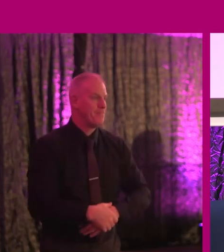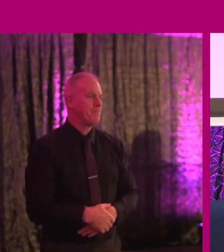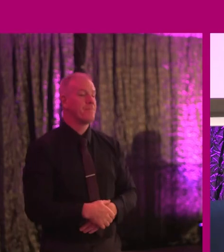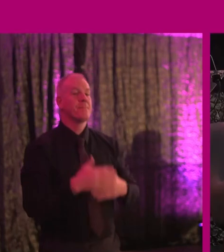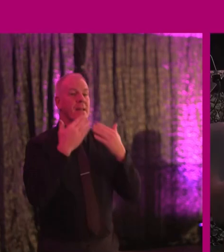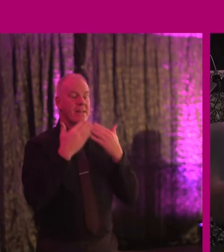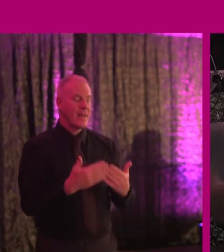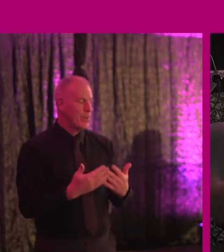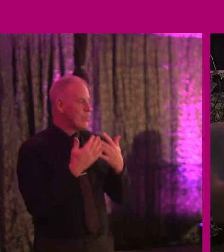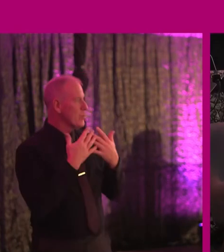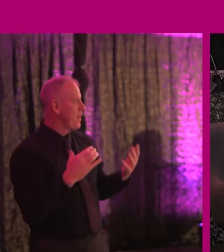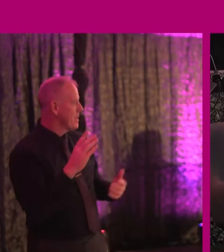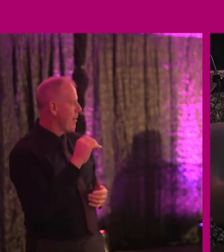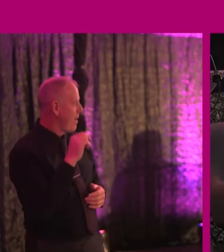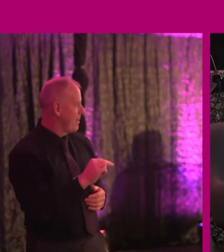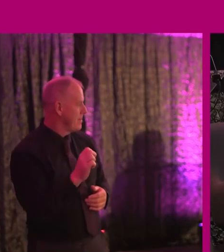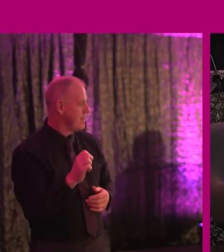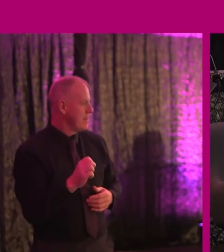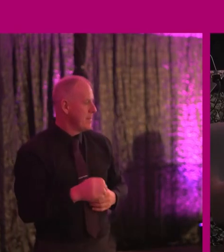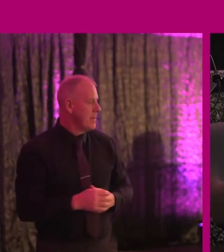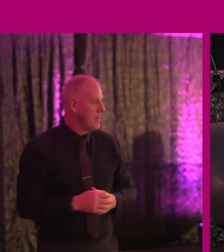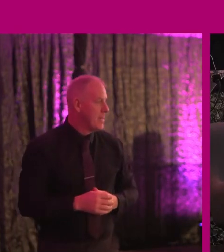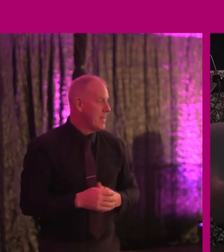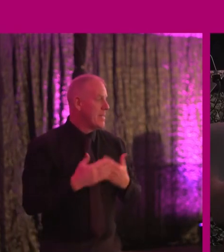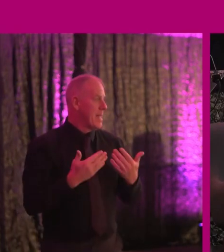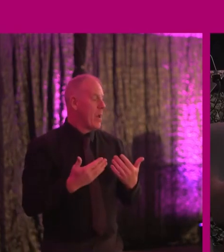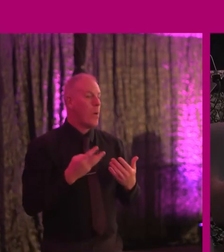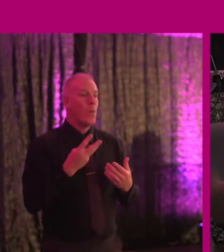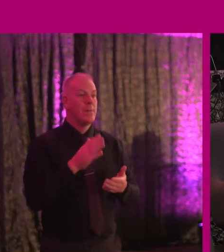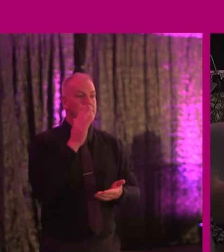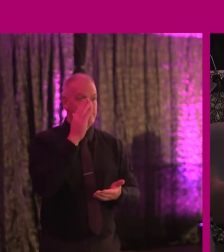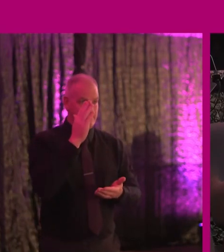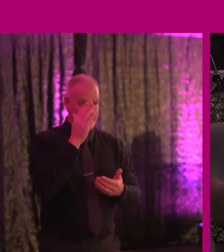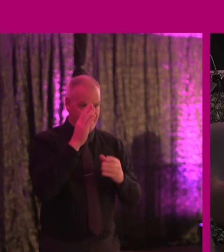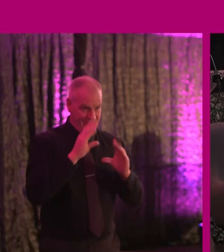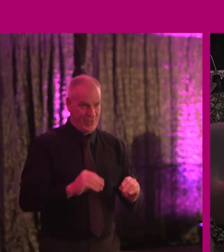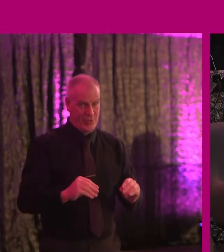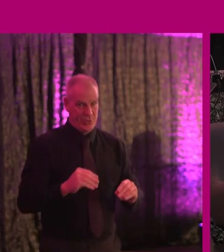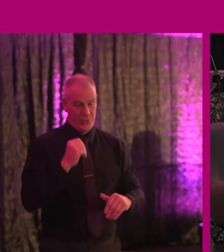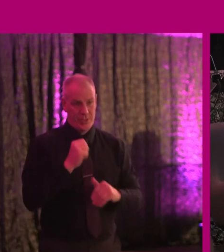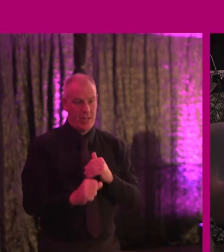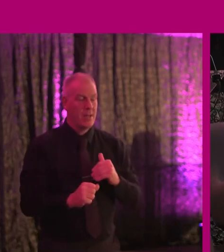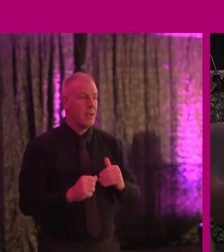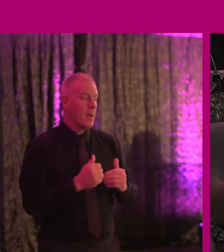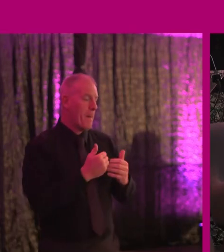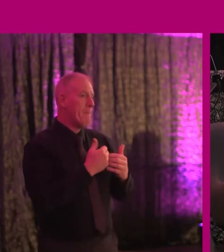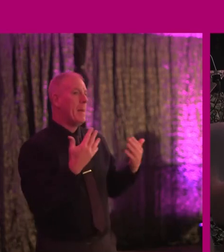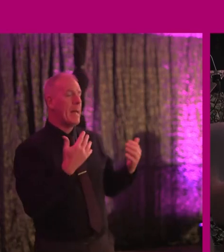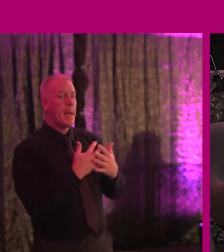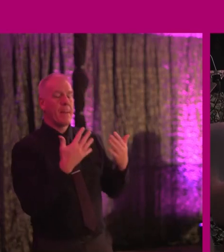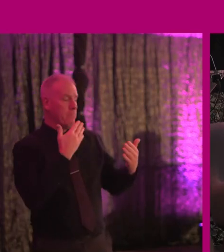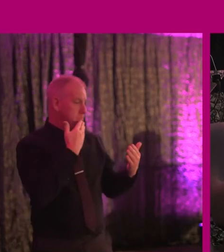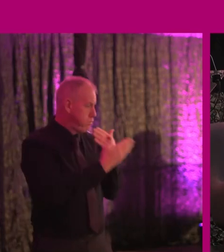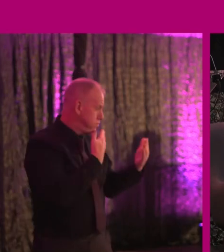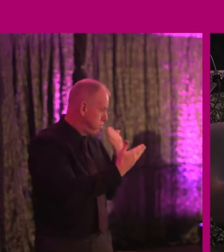Thank you so much, Caroline, for that. And we are going to end this session. I want to say a sincere thank you